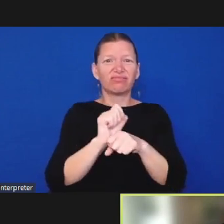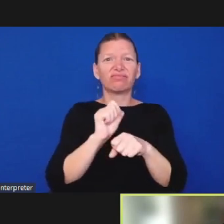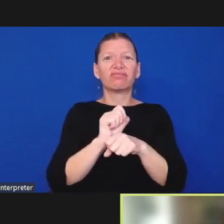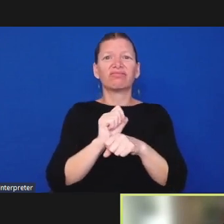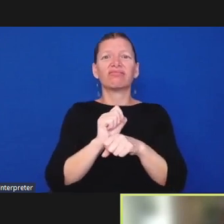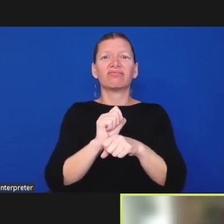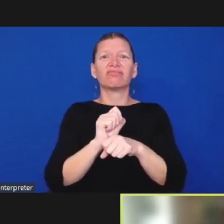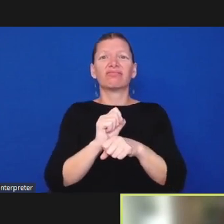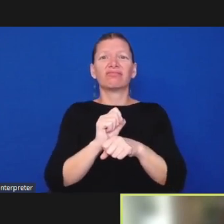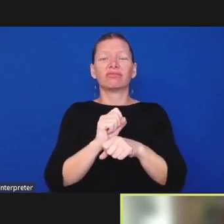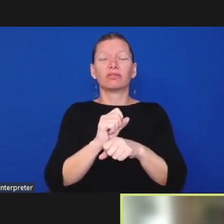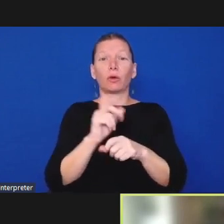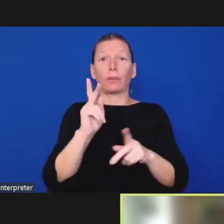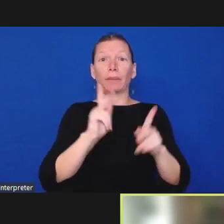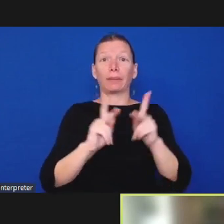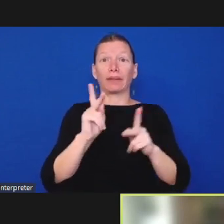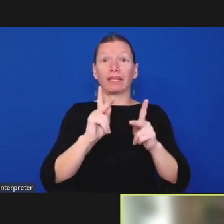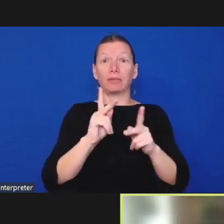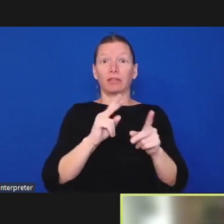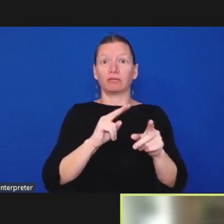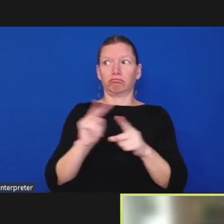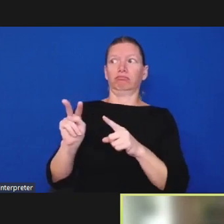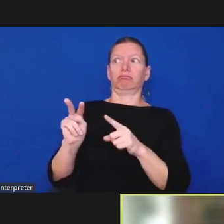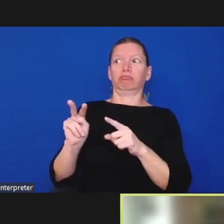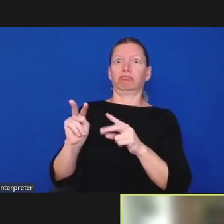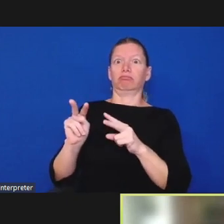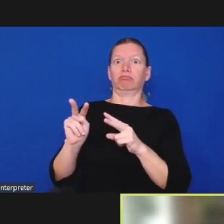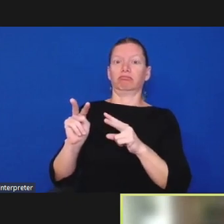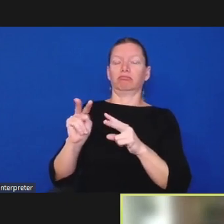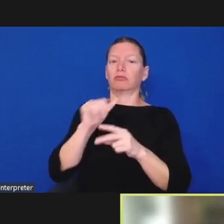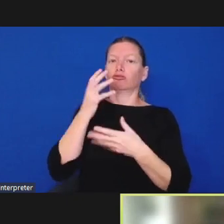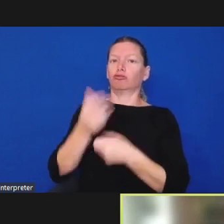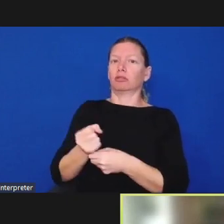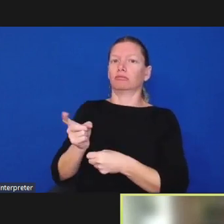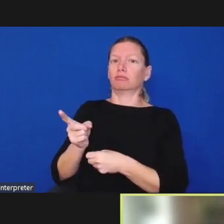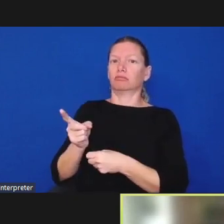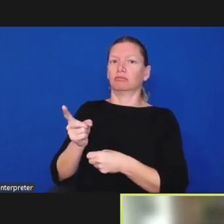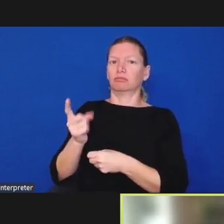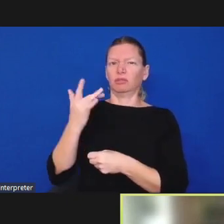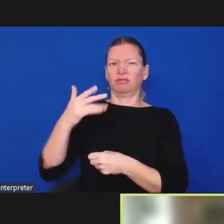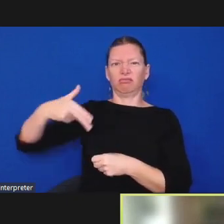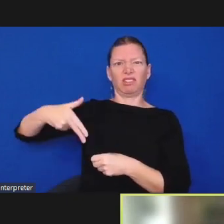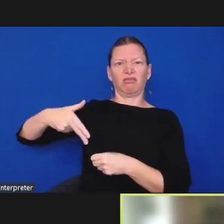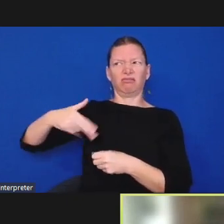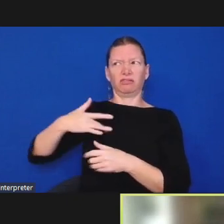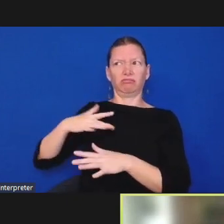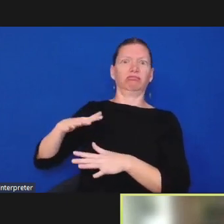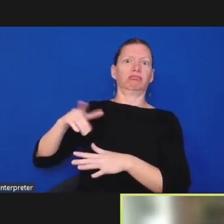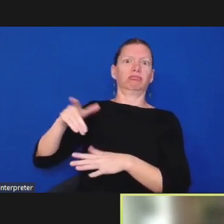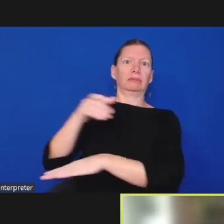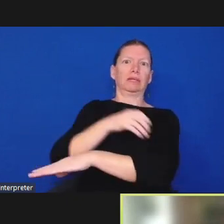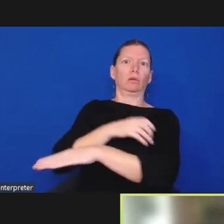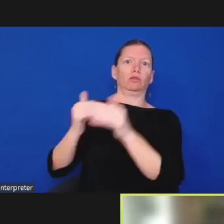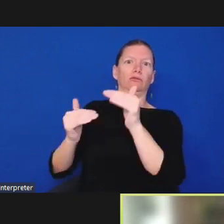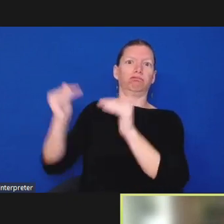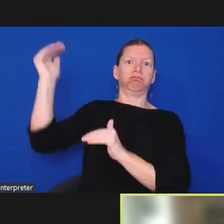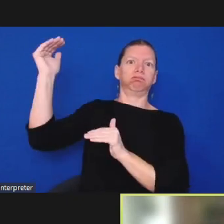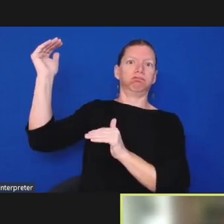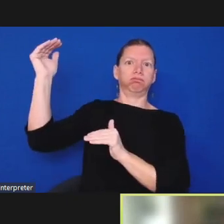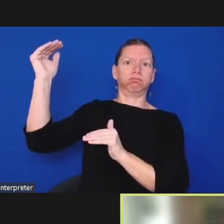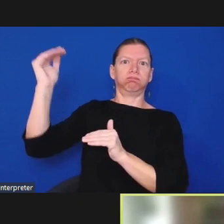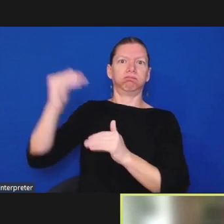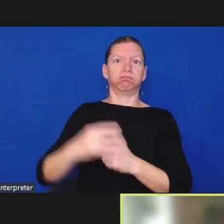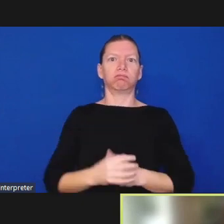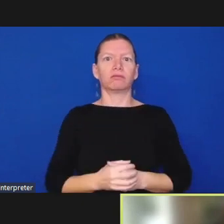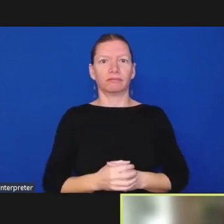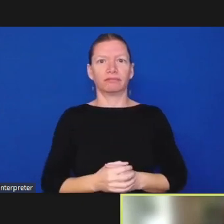approaches you about that and that in and of itself isn't right i think that they that